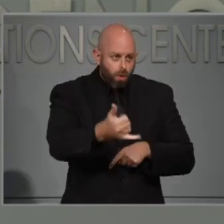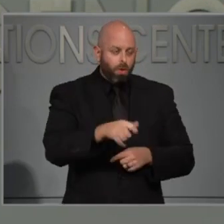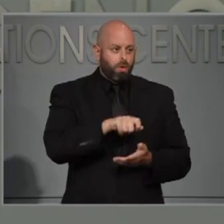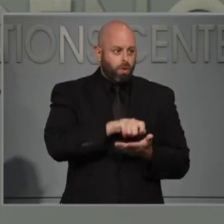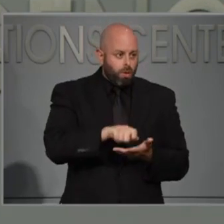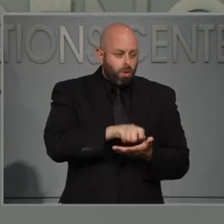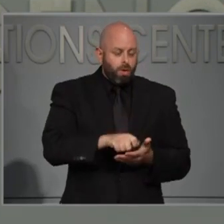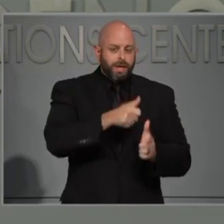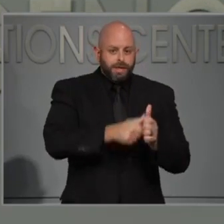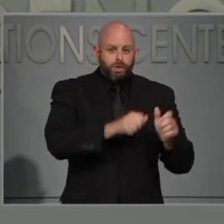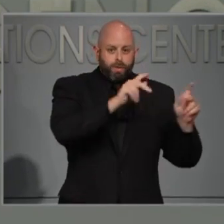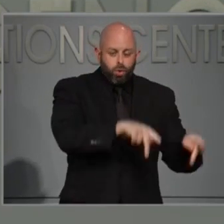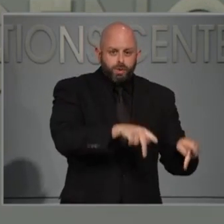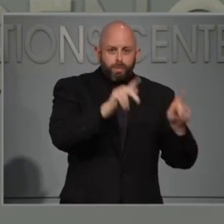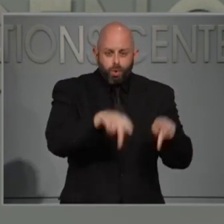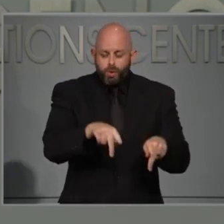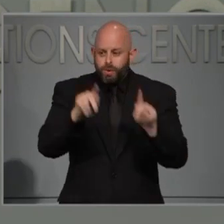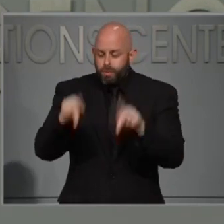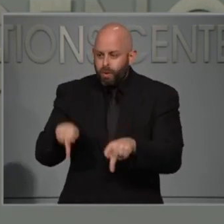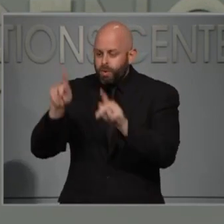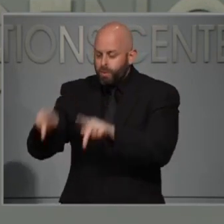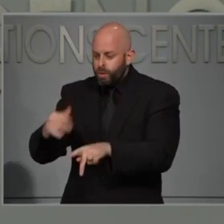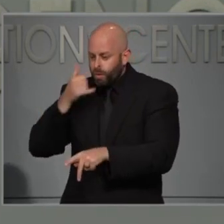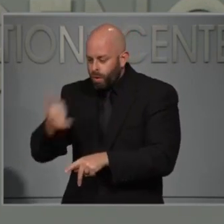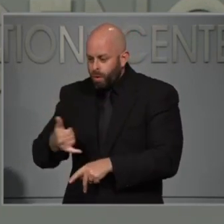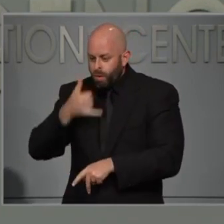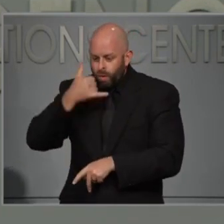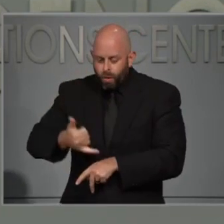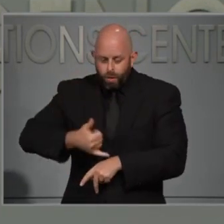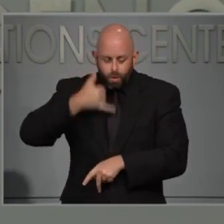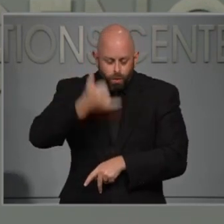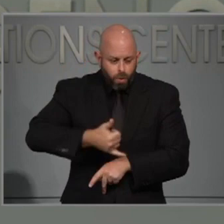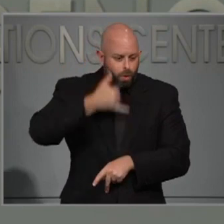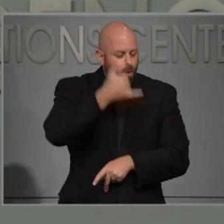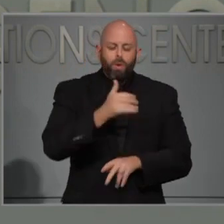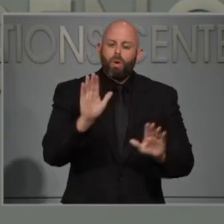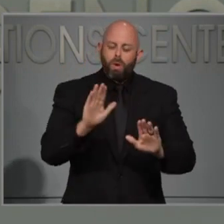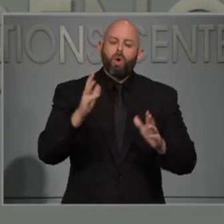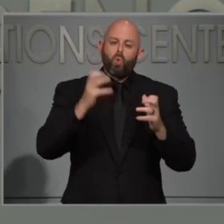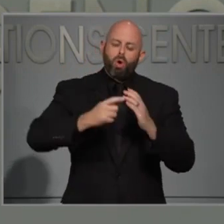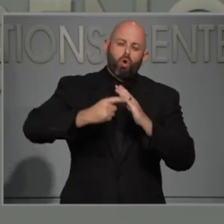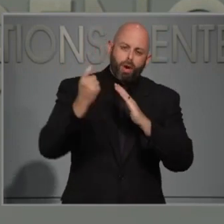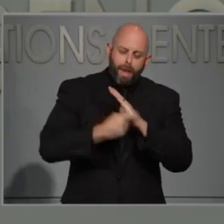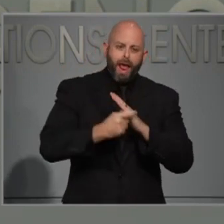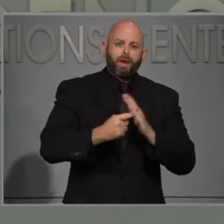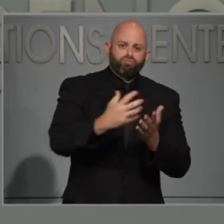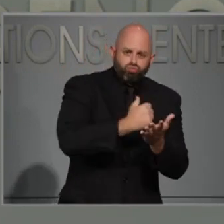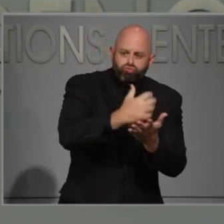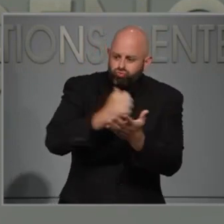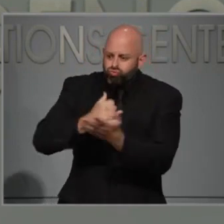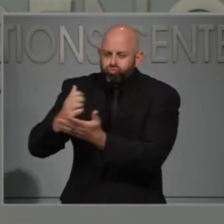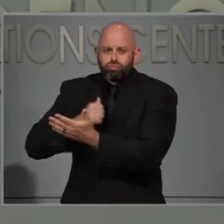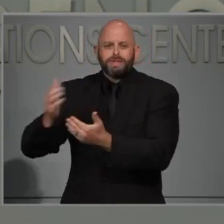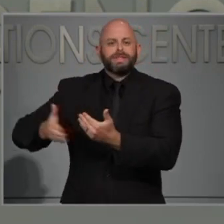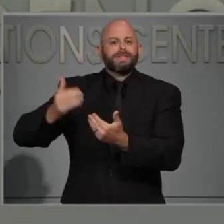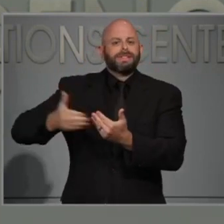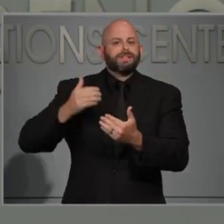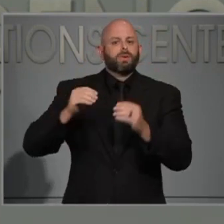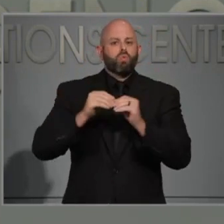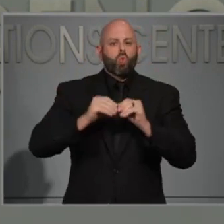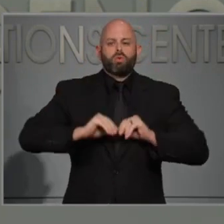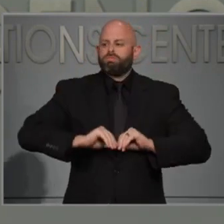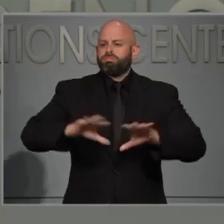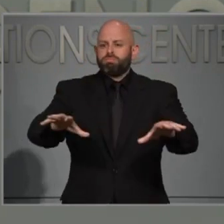by one and make phone calls. And so that's really challenging. We need to be able to collect that information, as the governor said, in a more systematic and